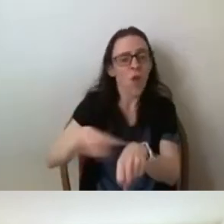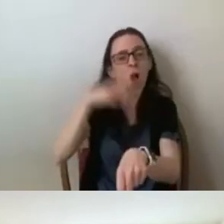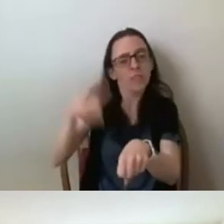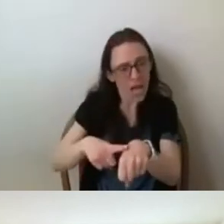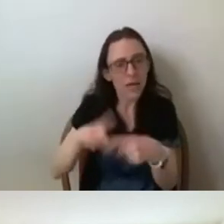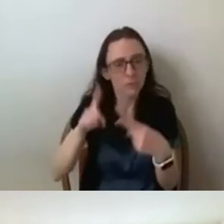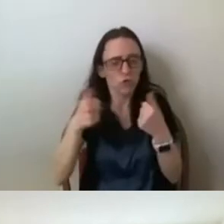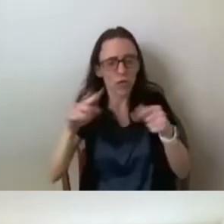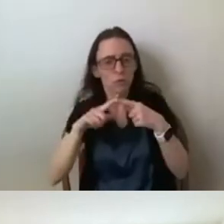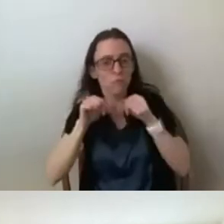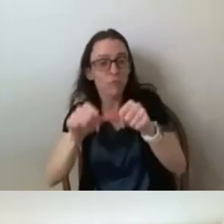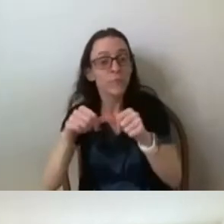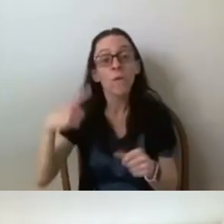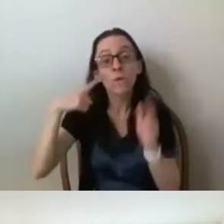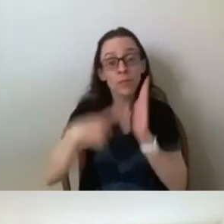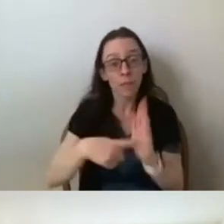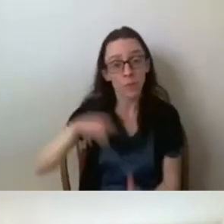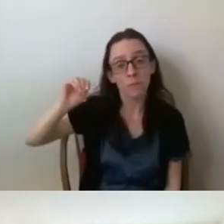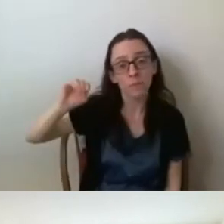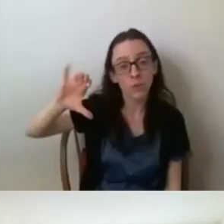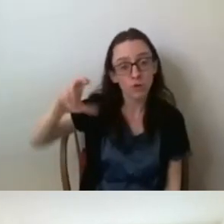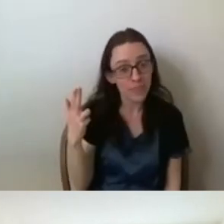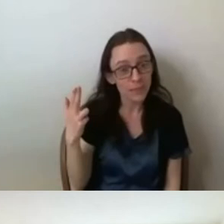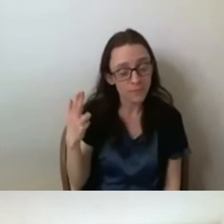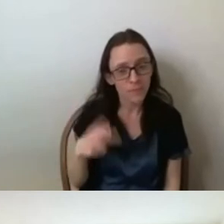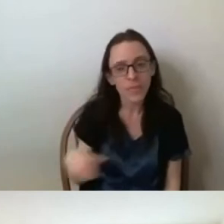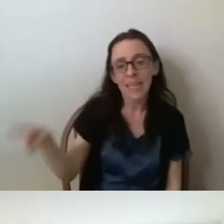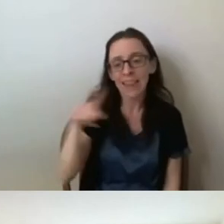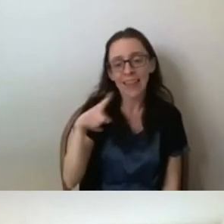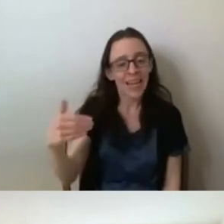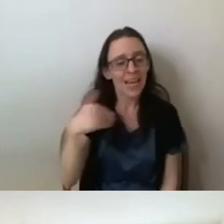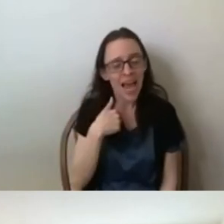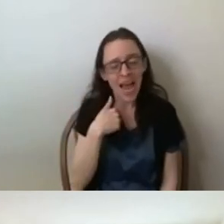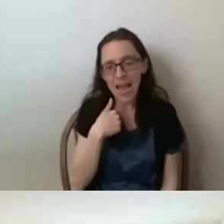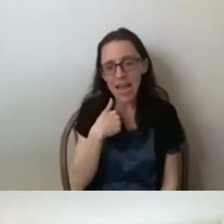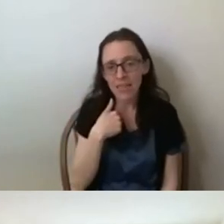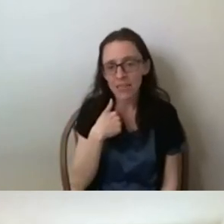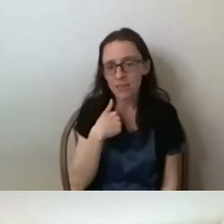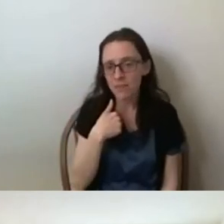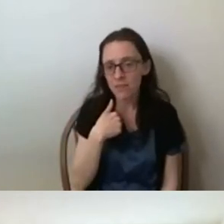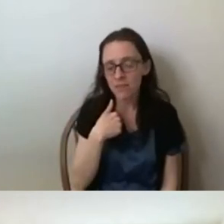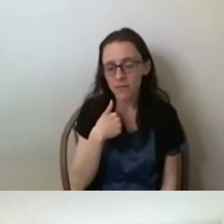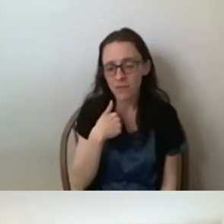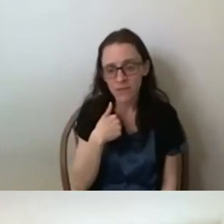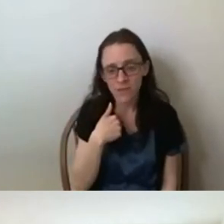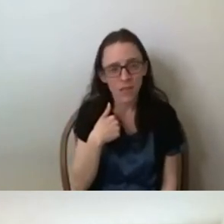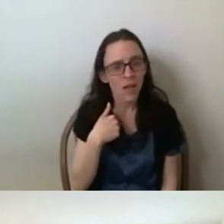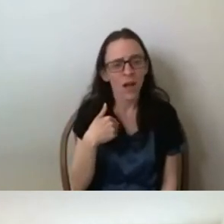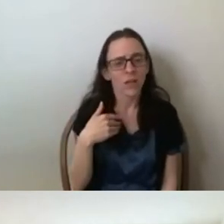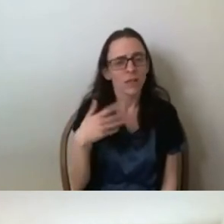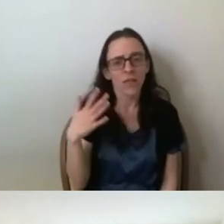for instance, Michigan had the fastest petition signature